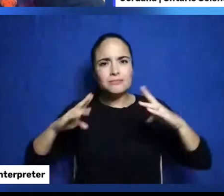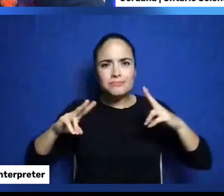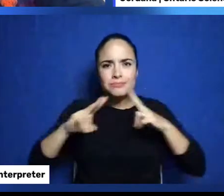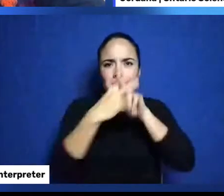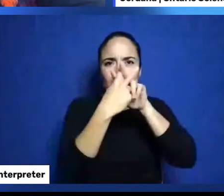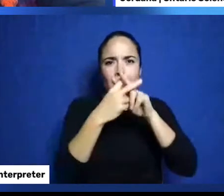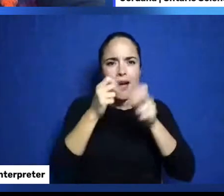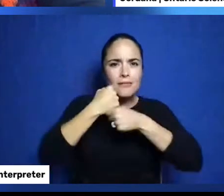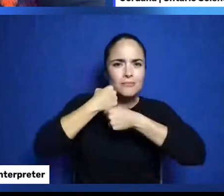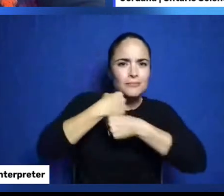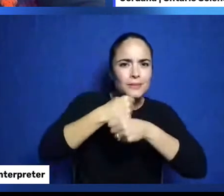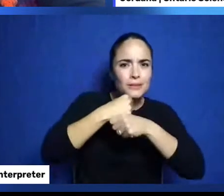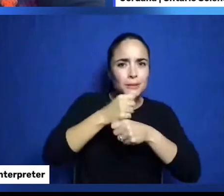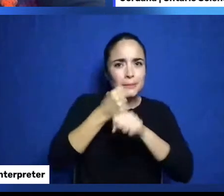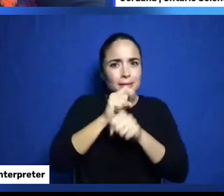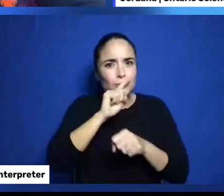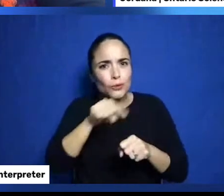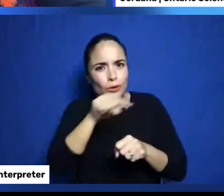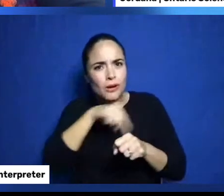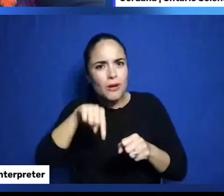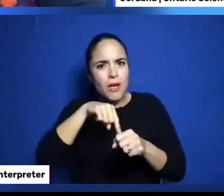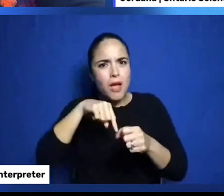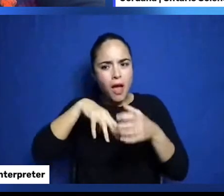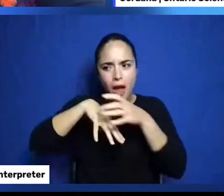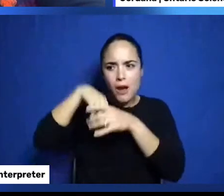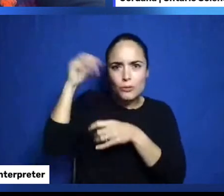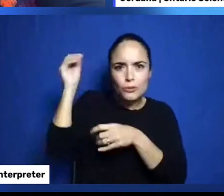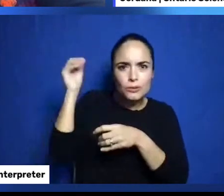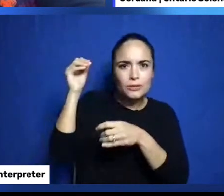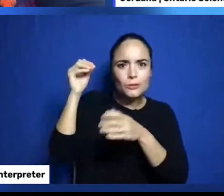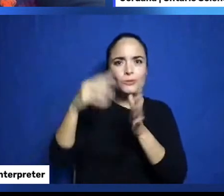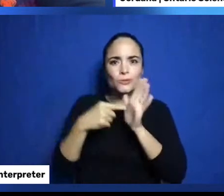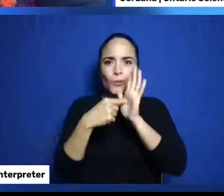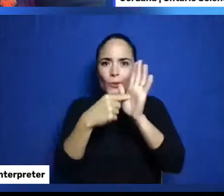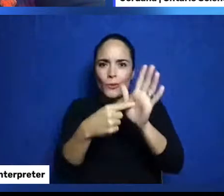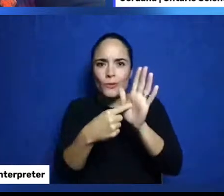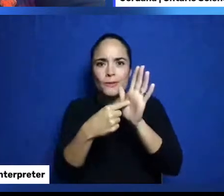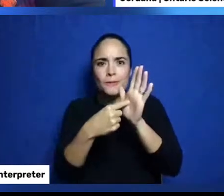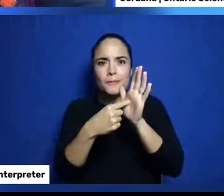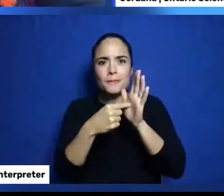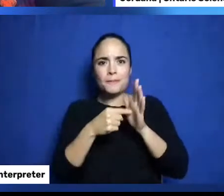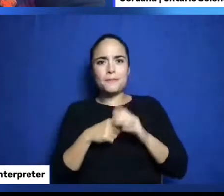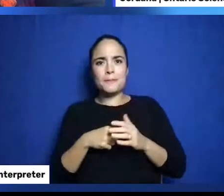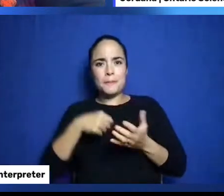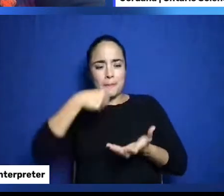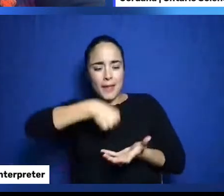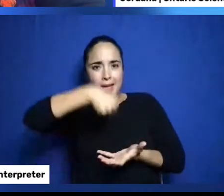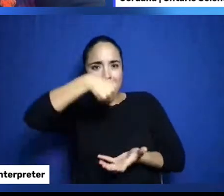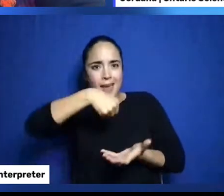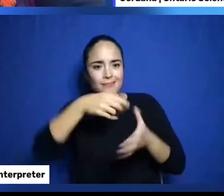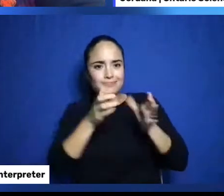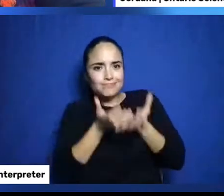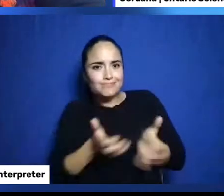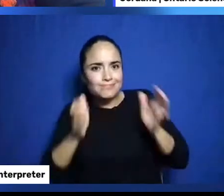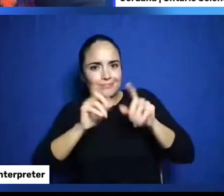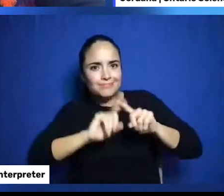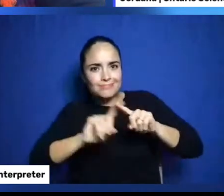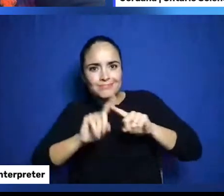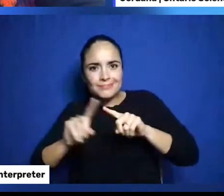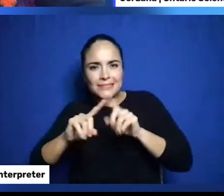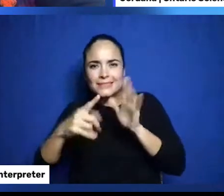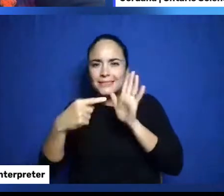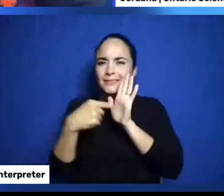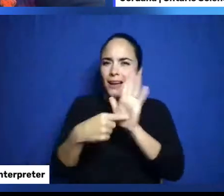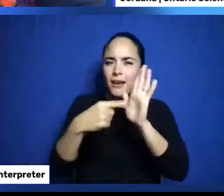escaped. And, you know. The demonstration with the plastic bag. And, the smudge. Showed so clearly. Why there needed to be air flowing. And, from the bottom of the teepee.